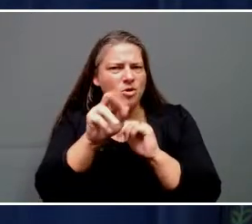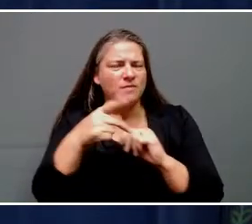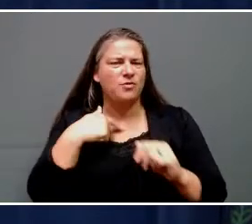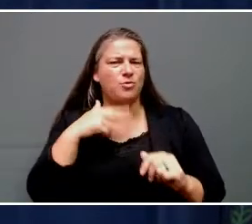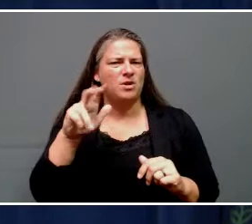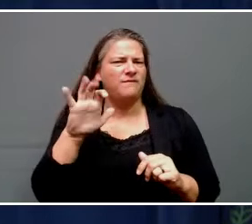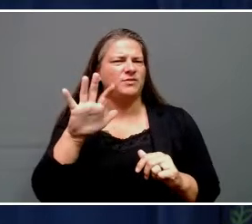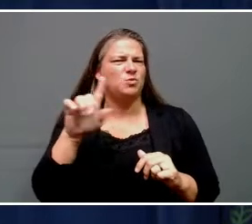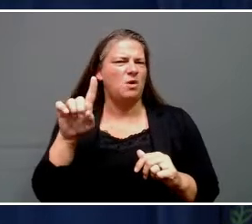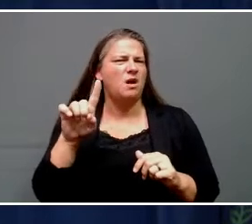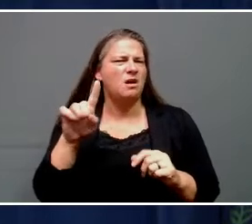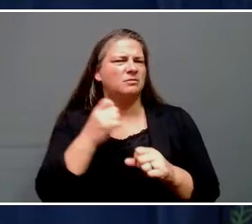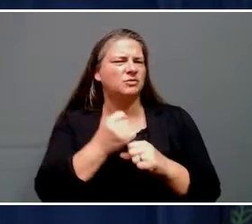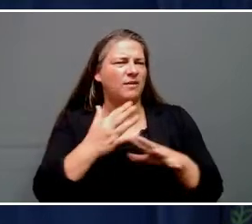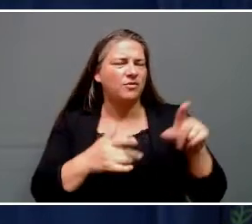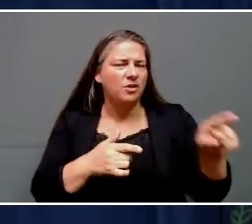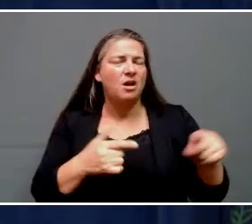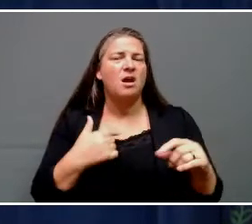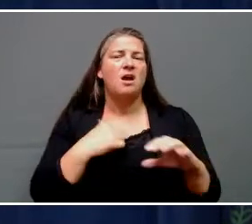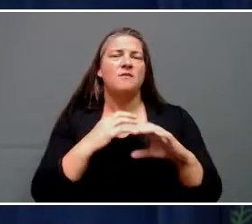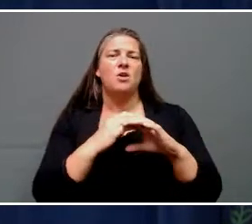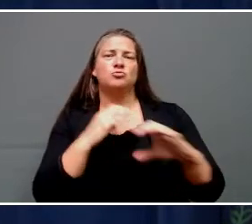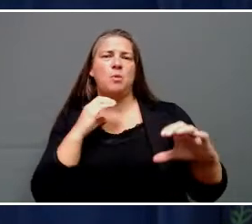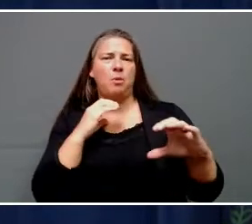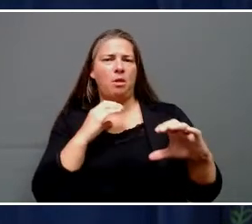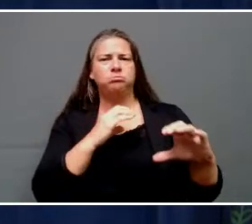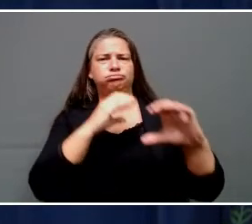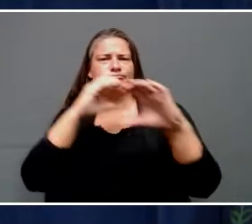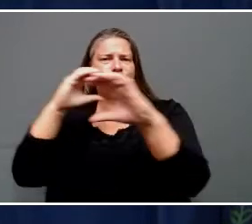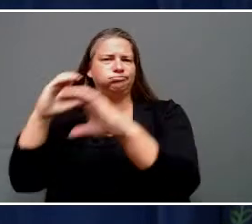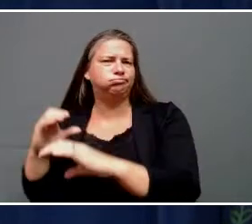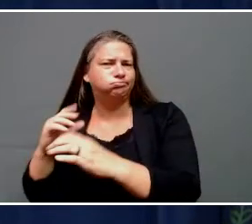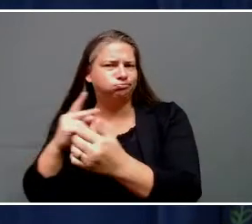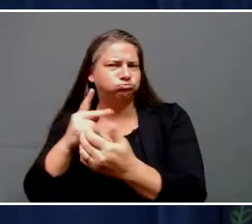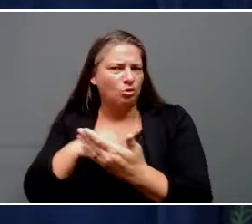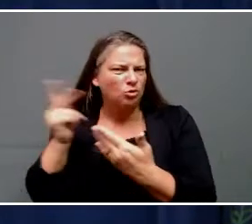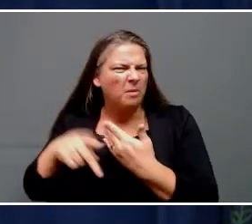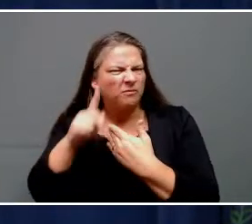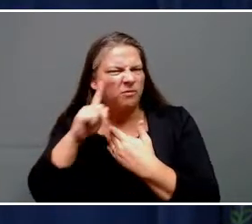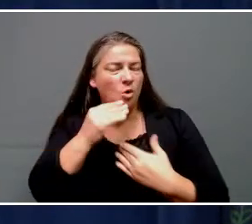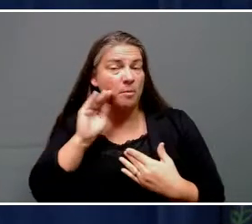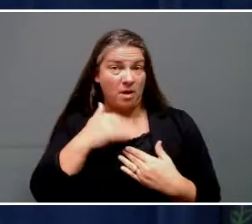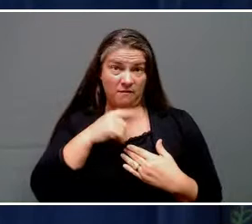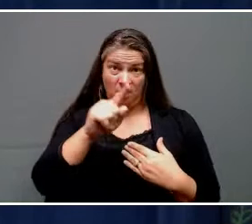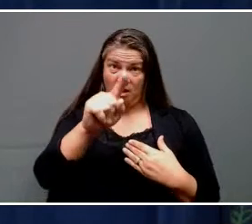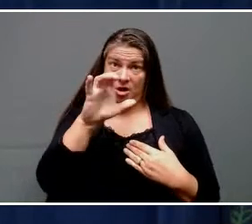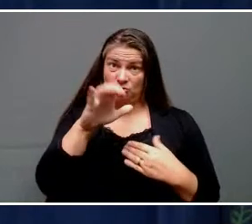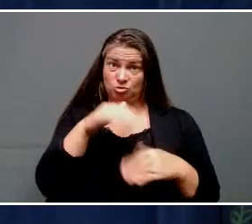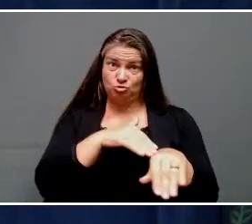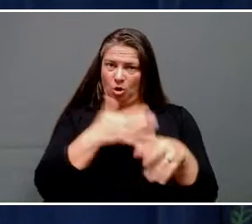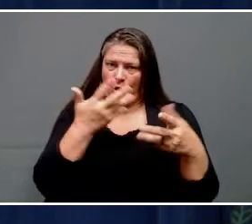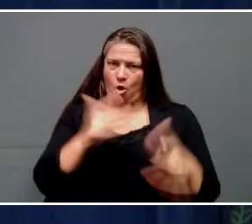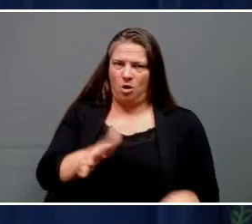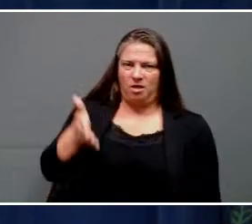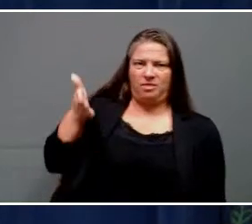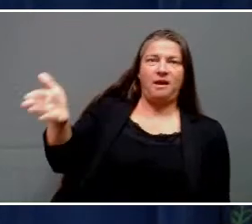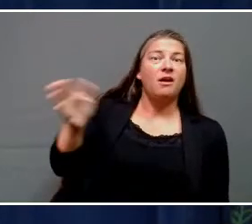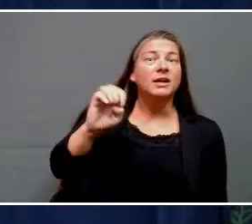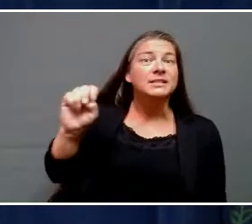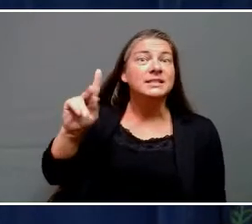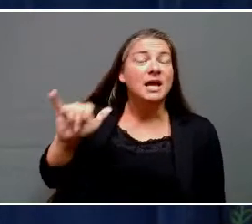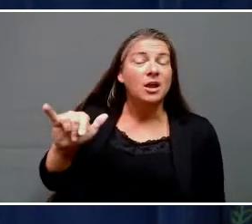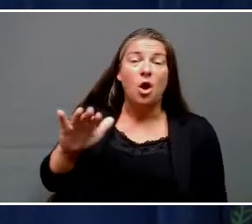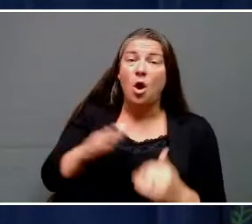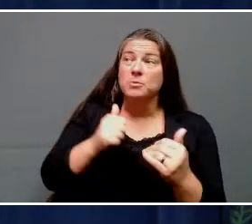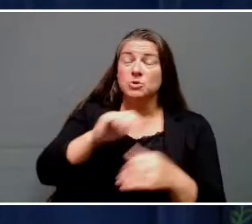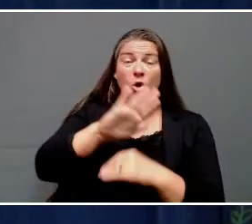program providing medium-term housing. That already has 100 travel trailers, already in the east, almost all fully occupied with